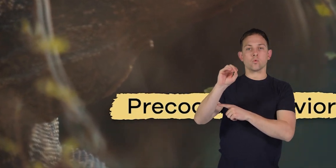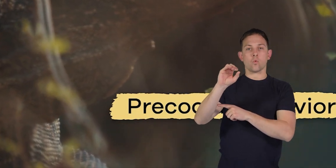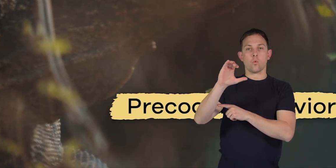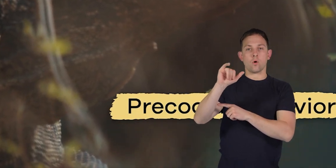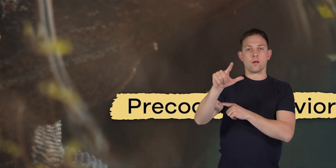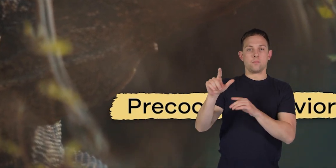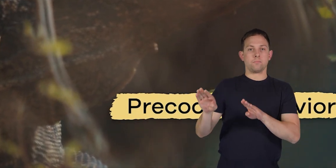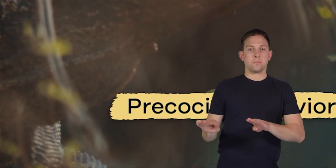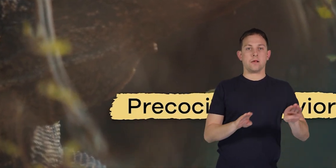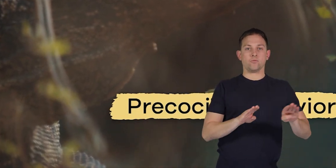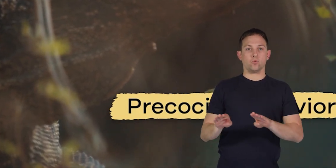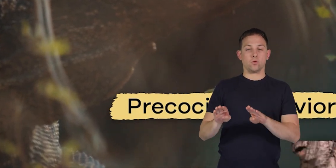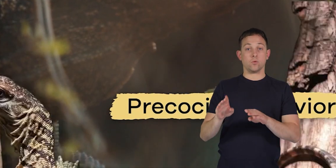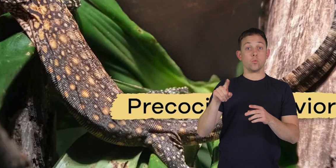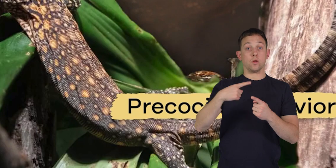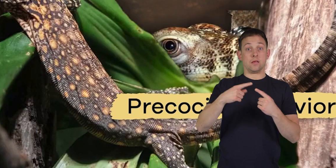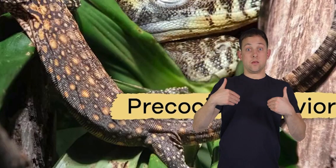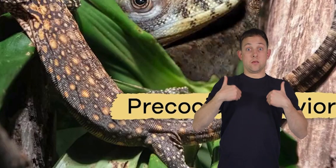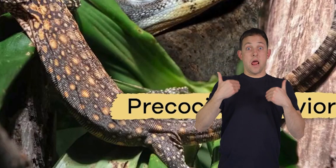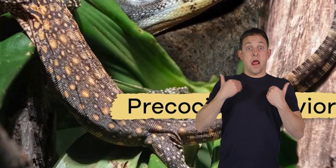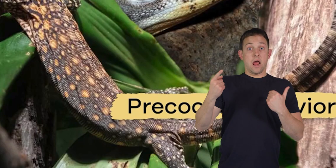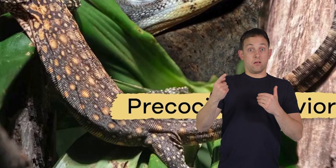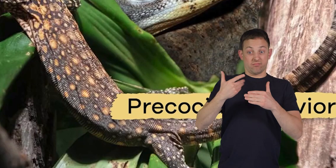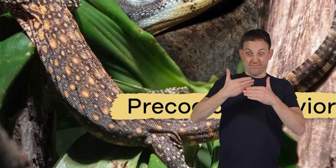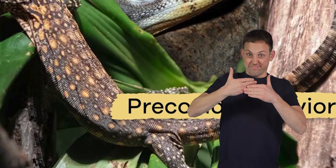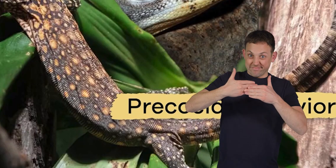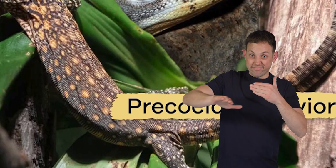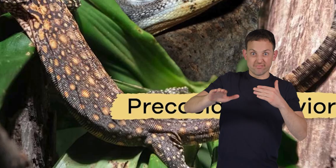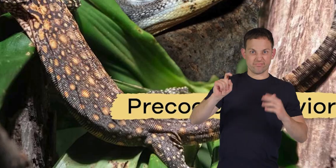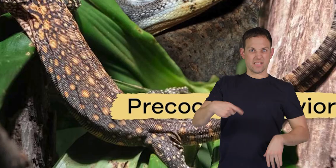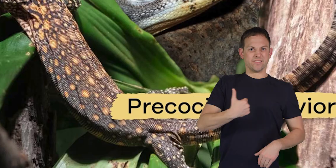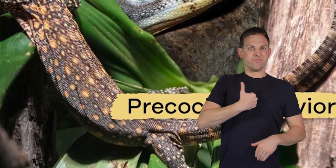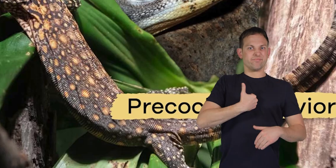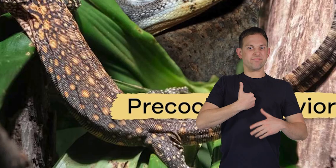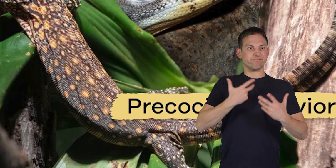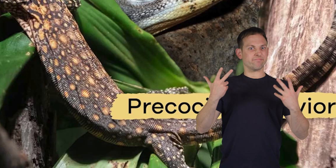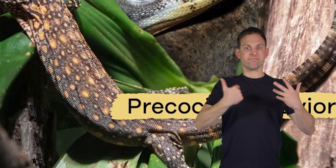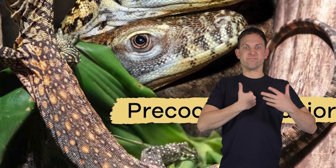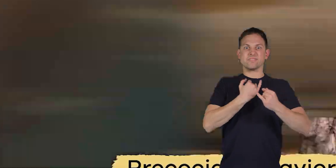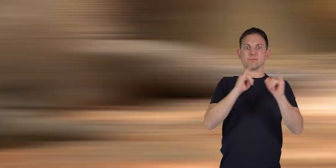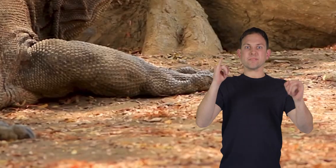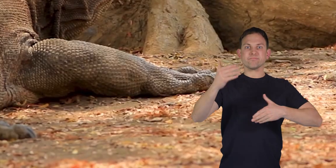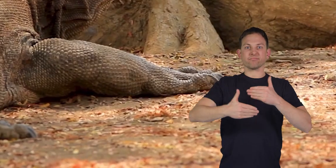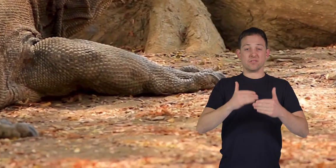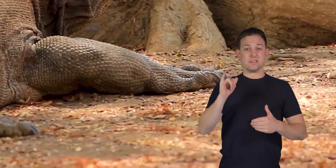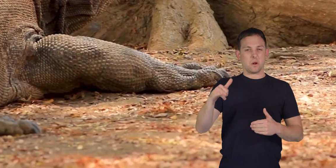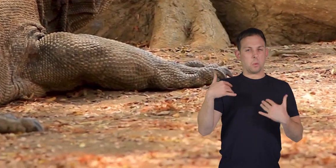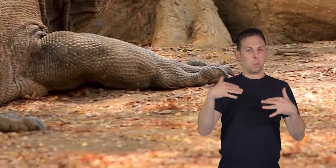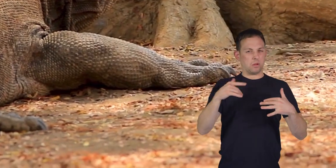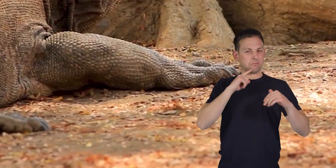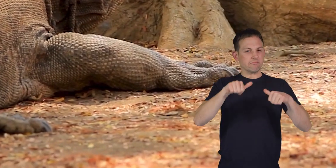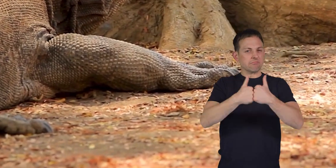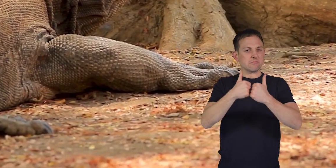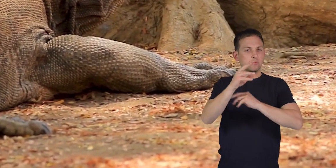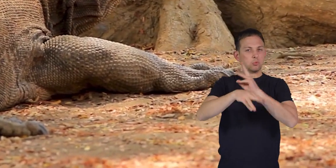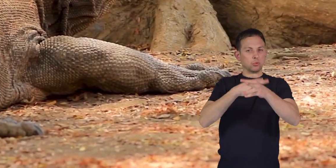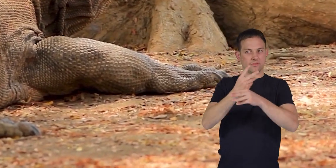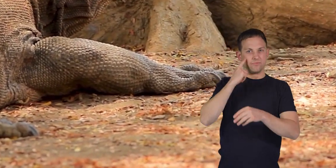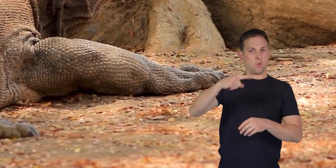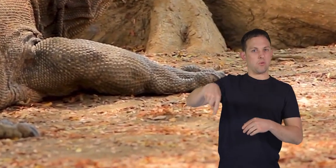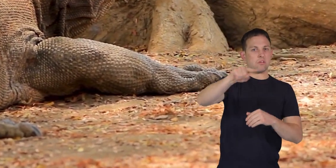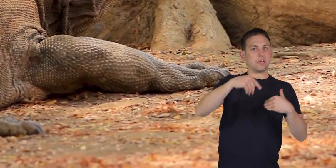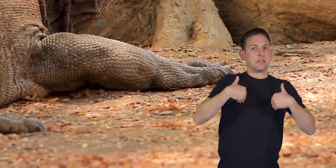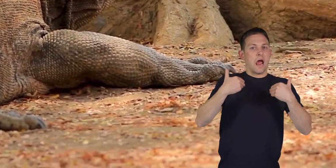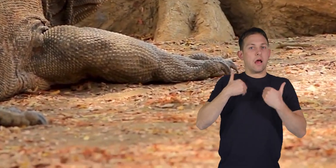precocial behavior, where the young are relatively self-sufficient from birth. It's a brutal world out there for